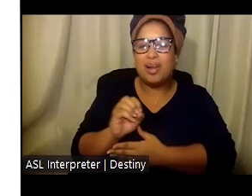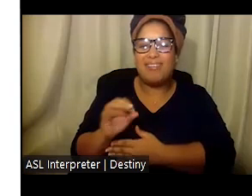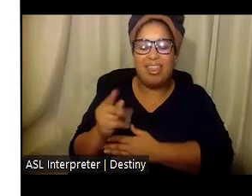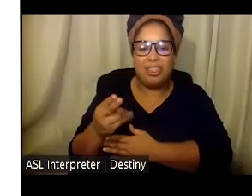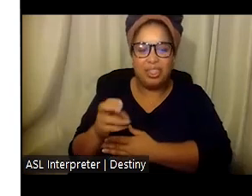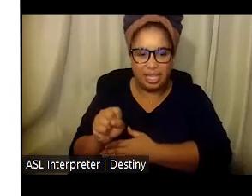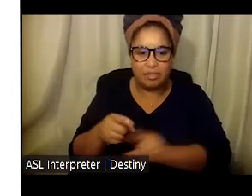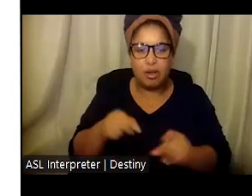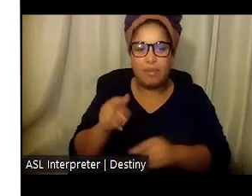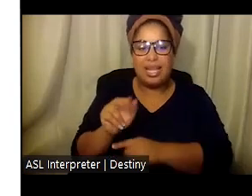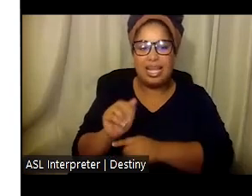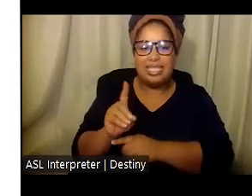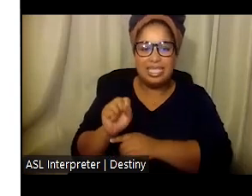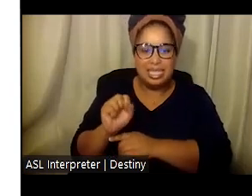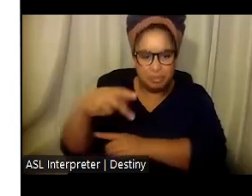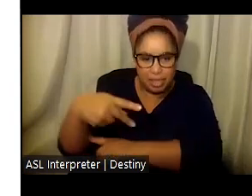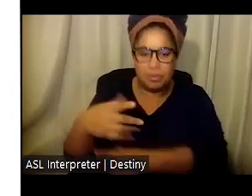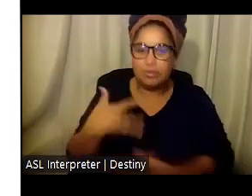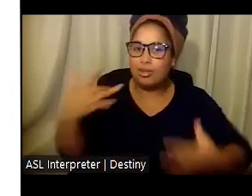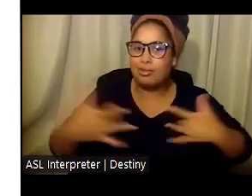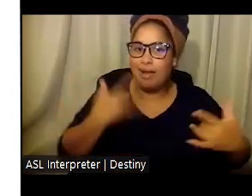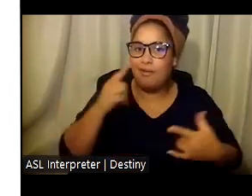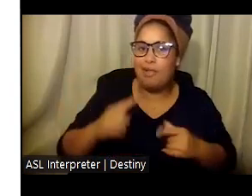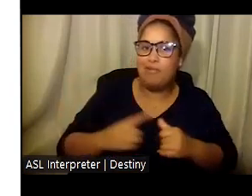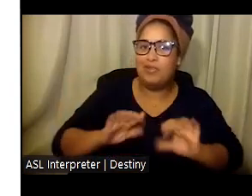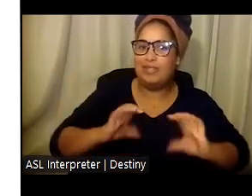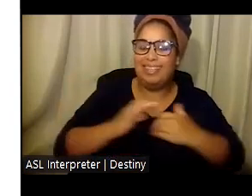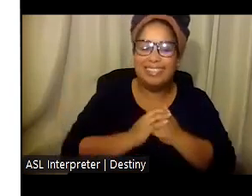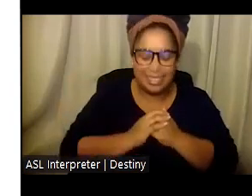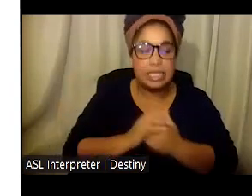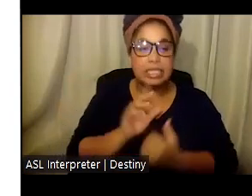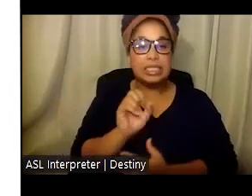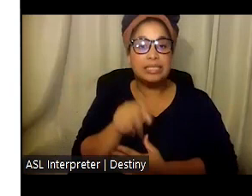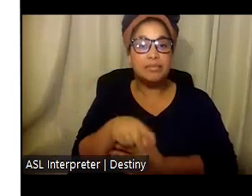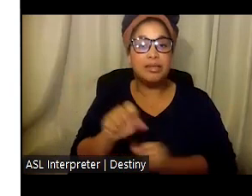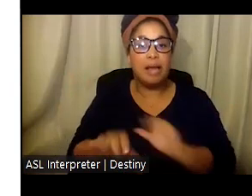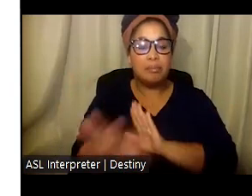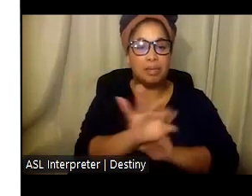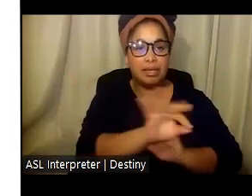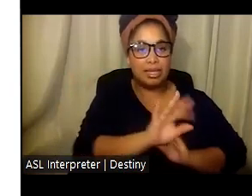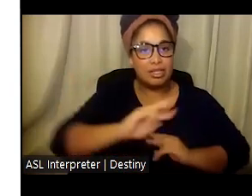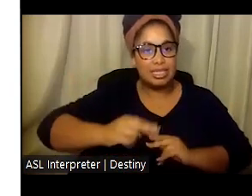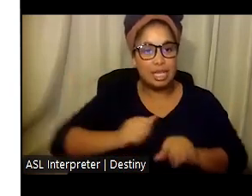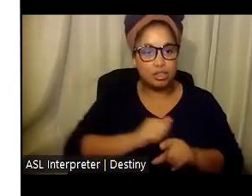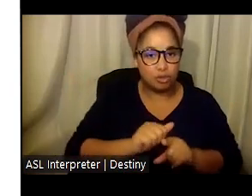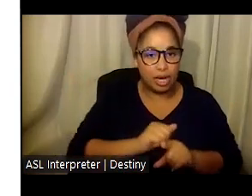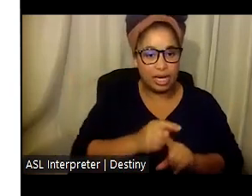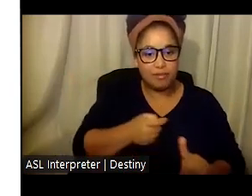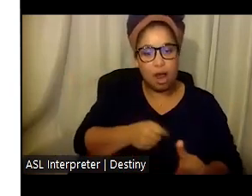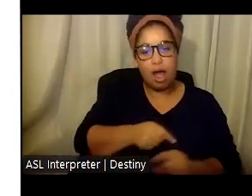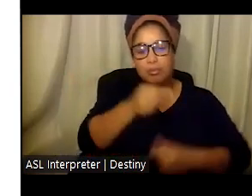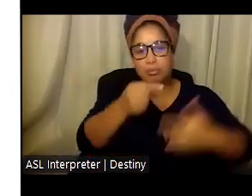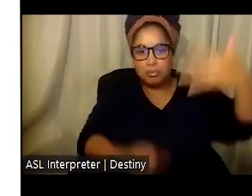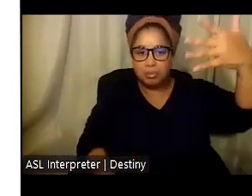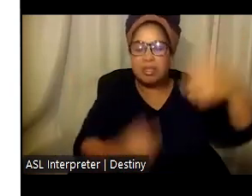which we are really excited to bring to you. DSPs will be able to choose the second training from a selection